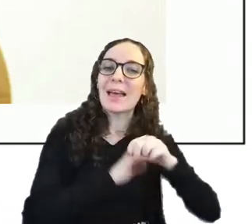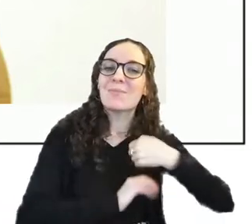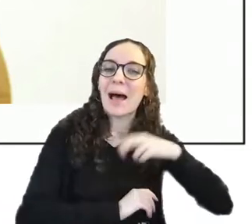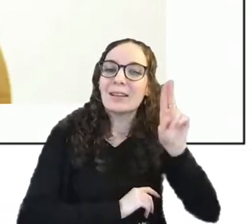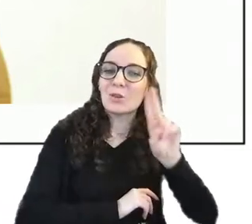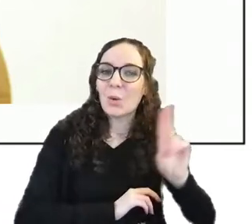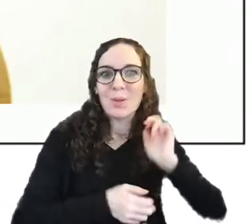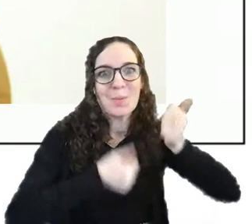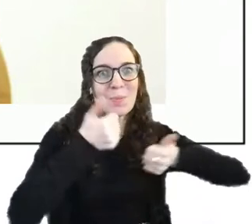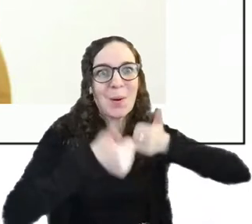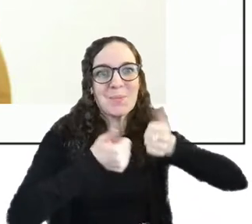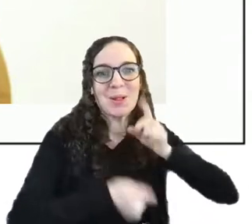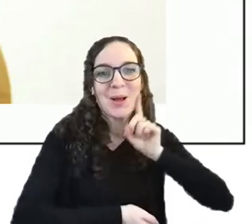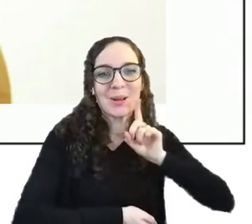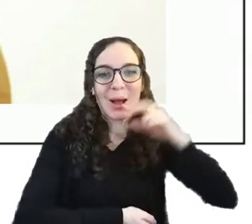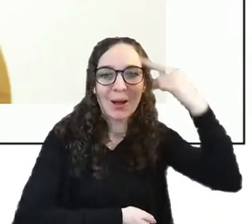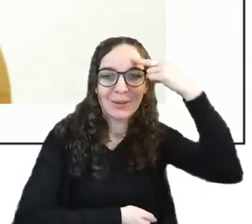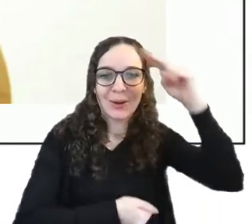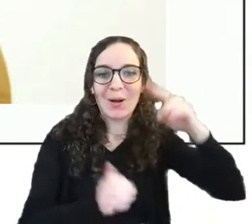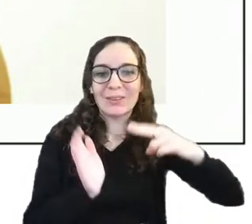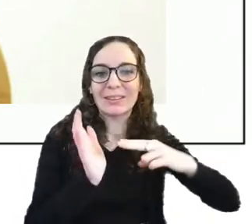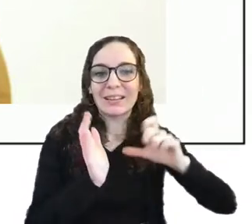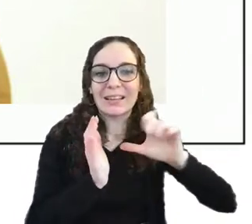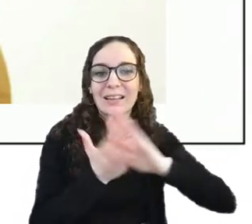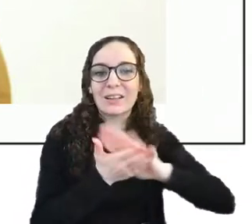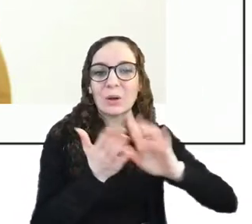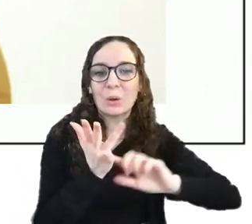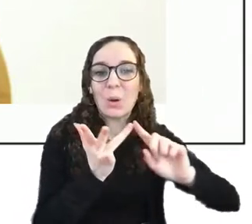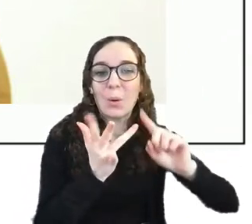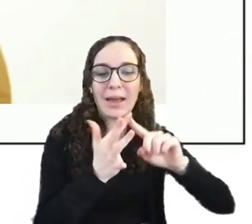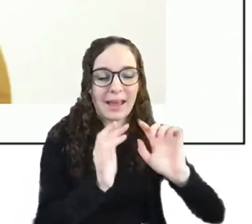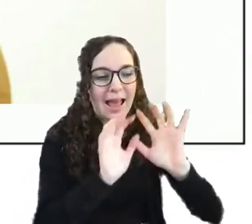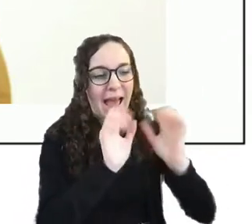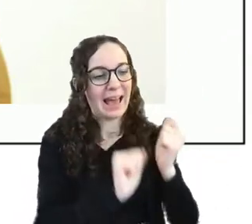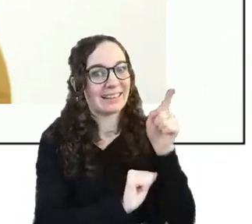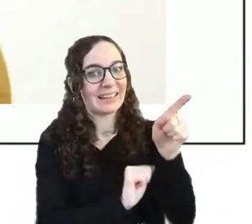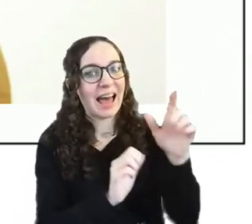um and i always remember being like oh look at the shape